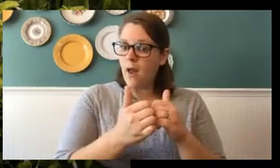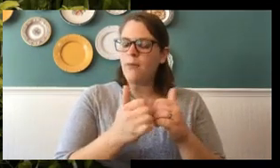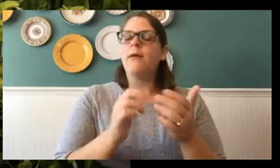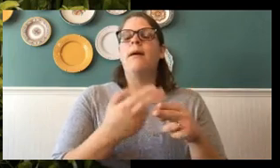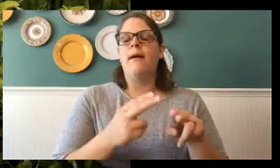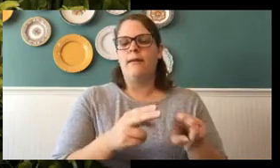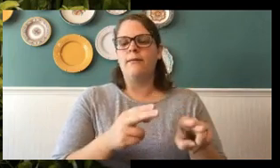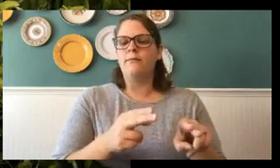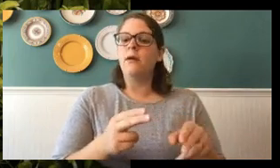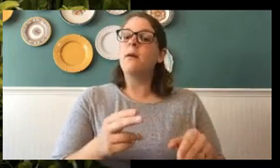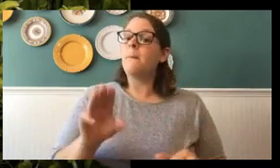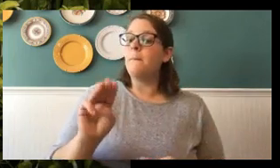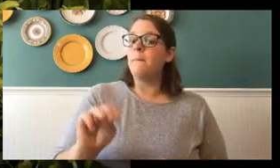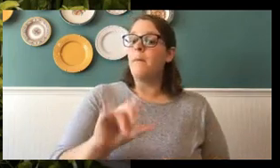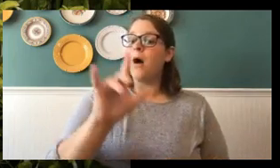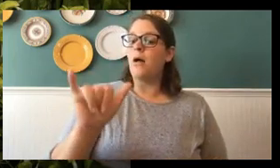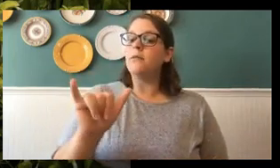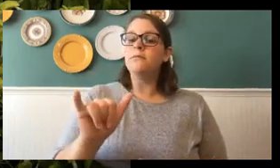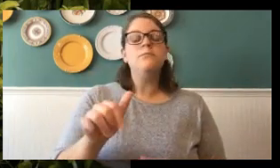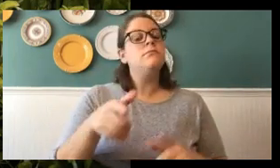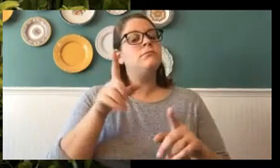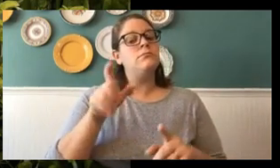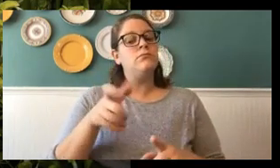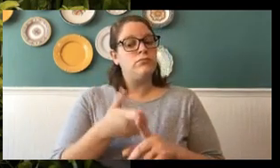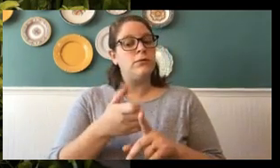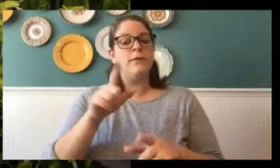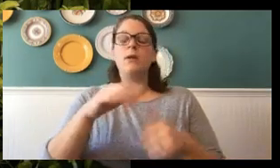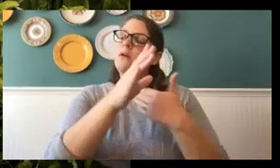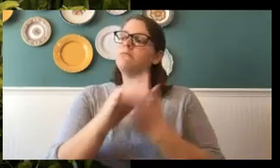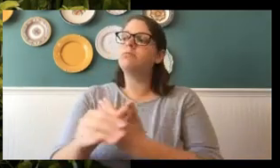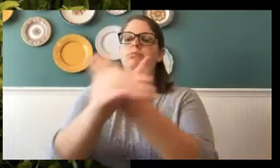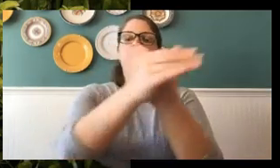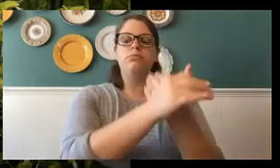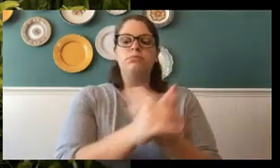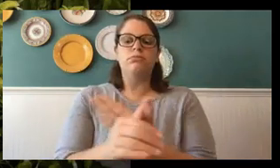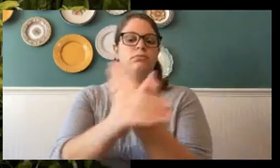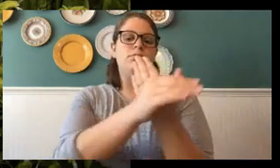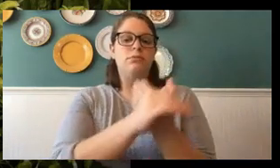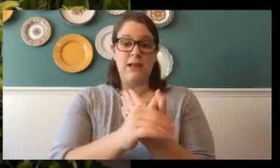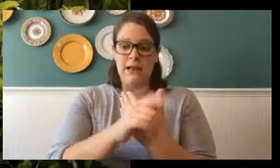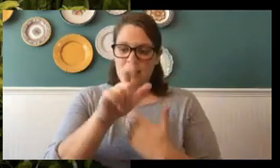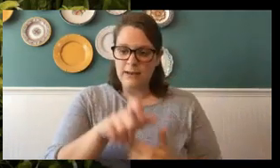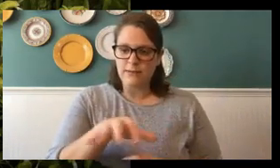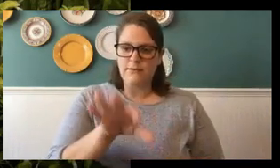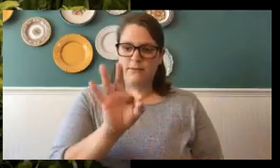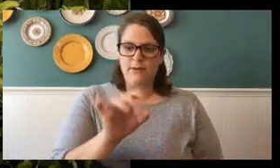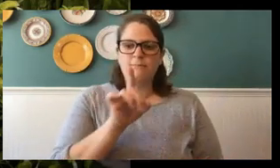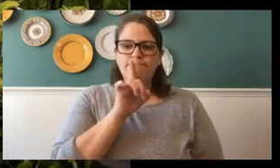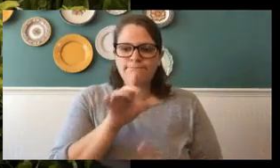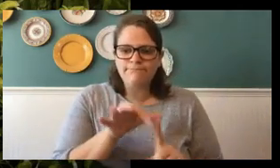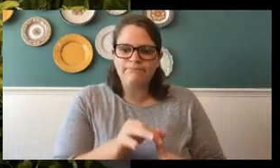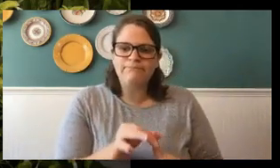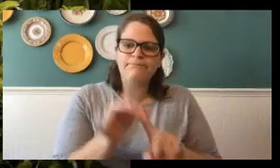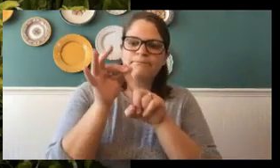has to fly around, fly around, and she has to find a very special plant. And we